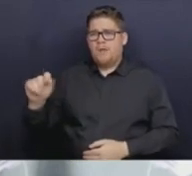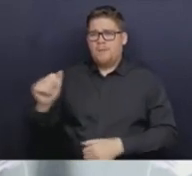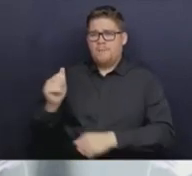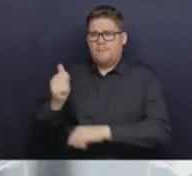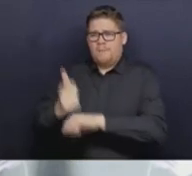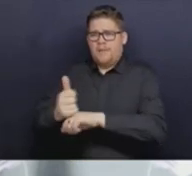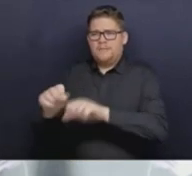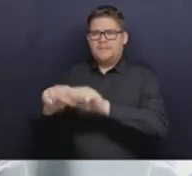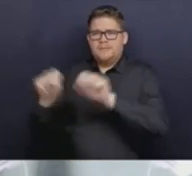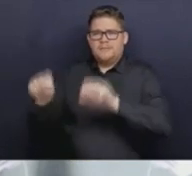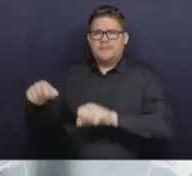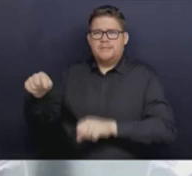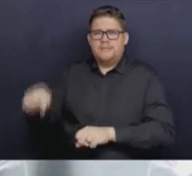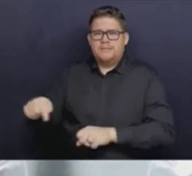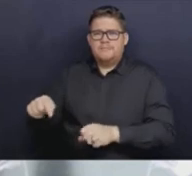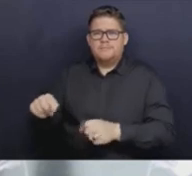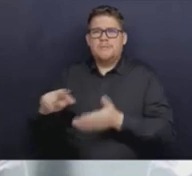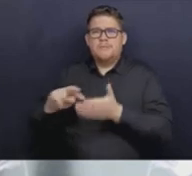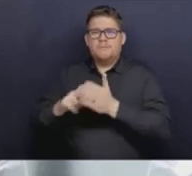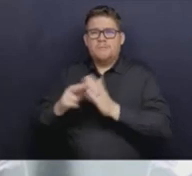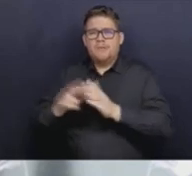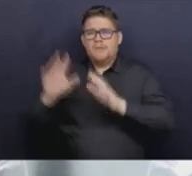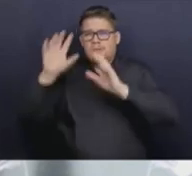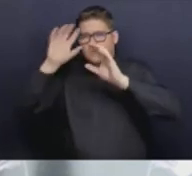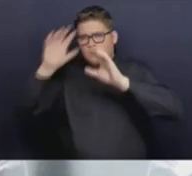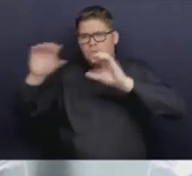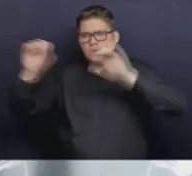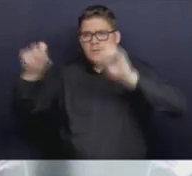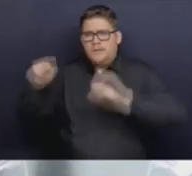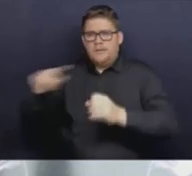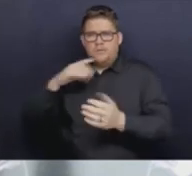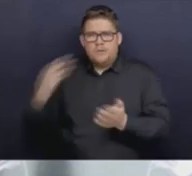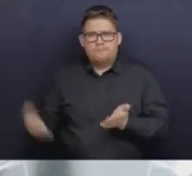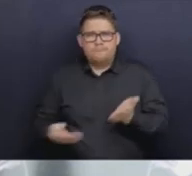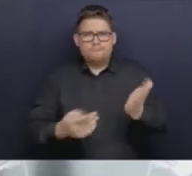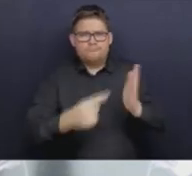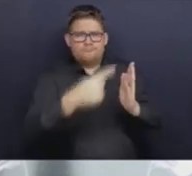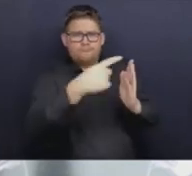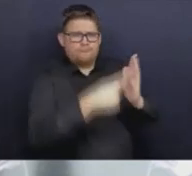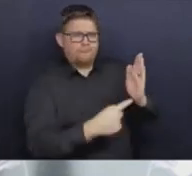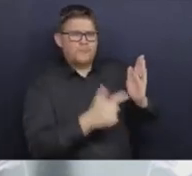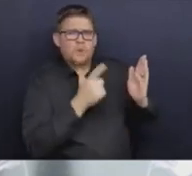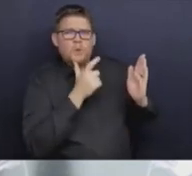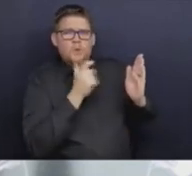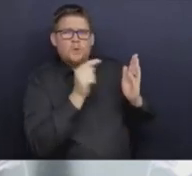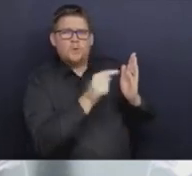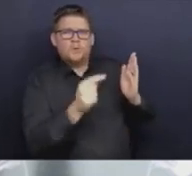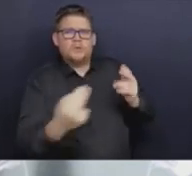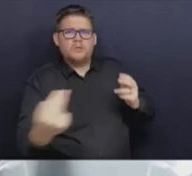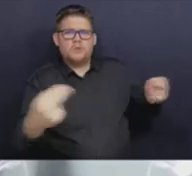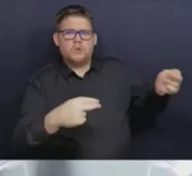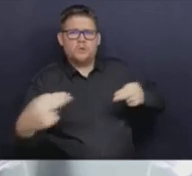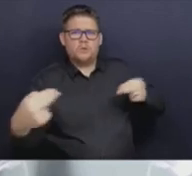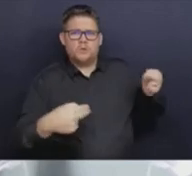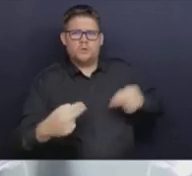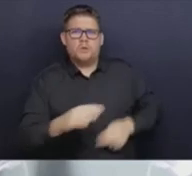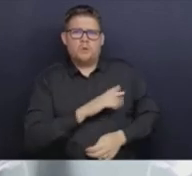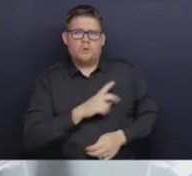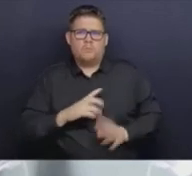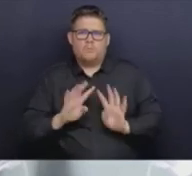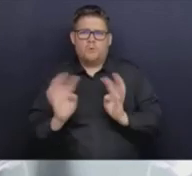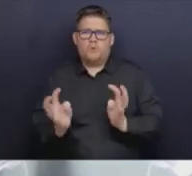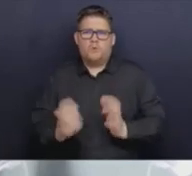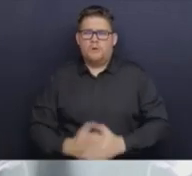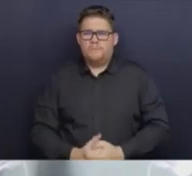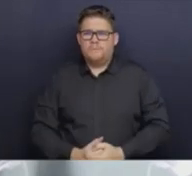on people who are qualified to act on health college boards. And that is the core of it. So it takes away